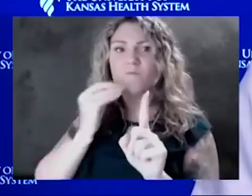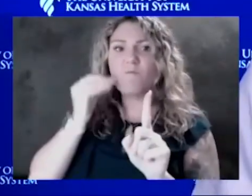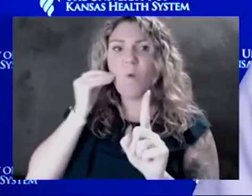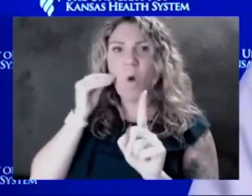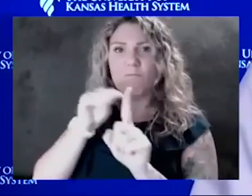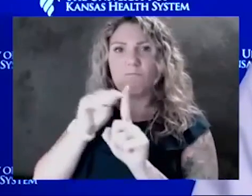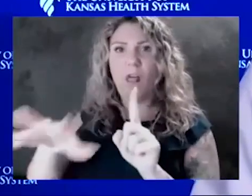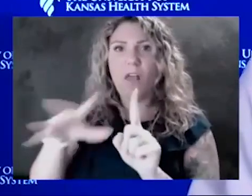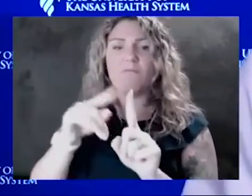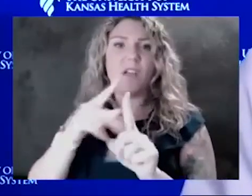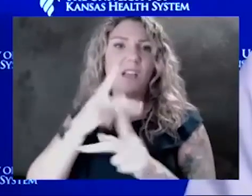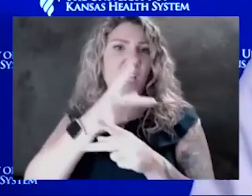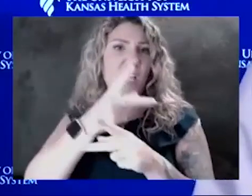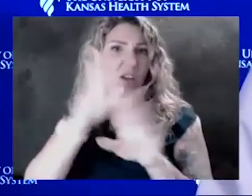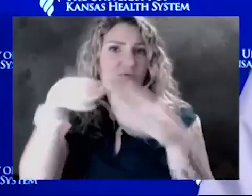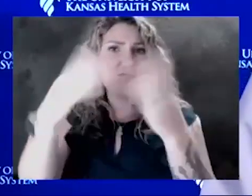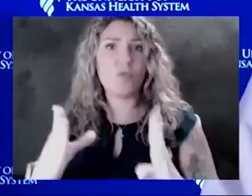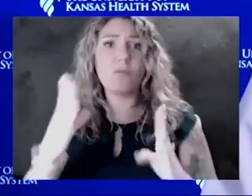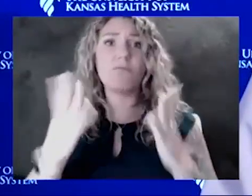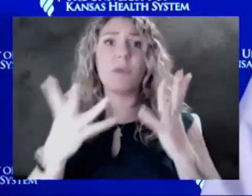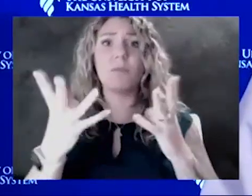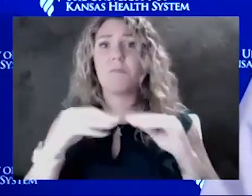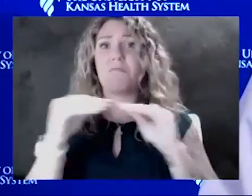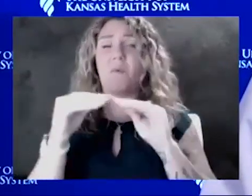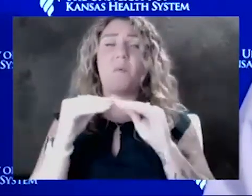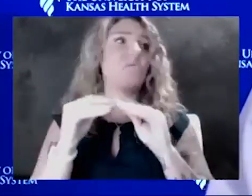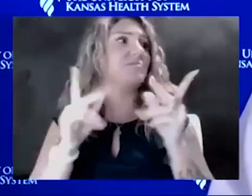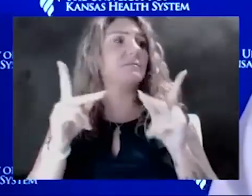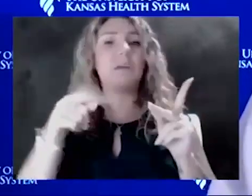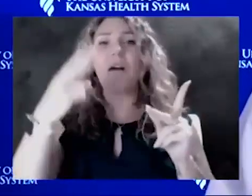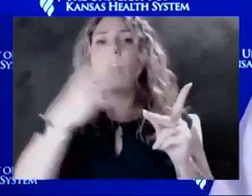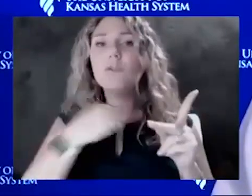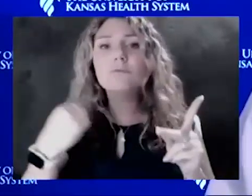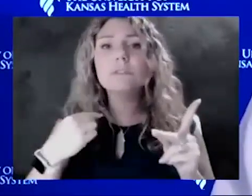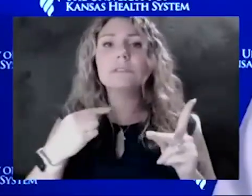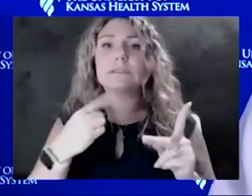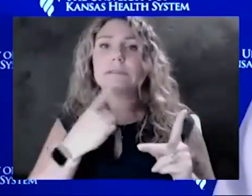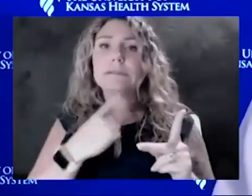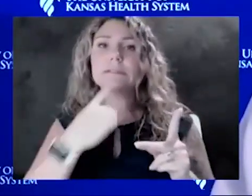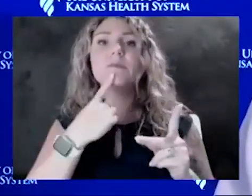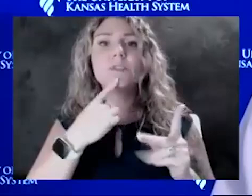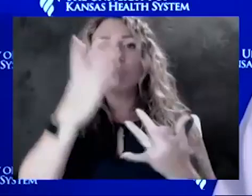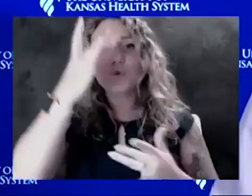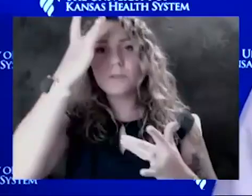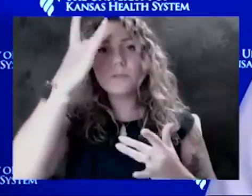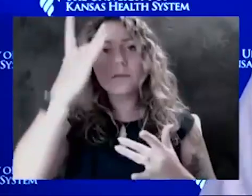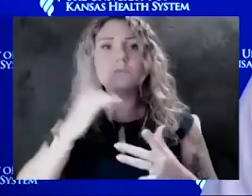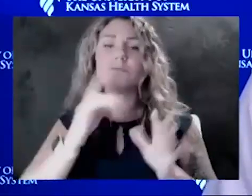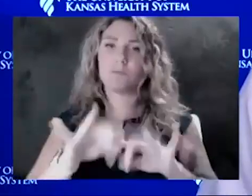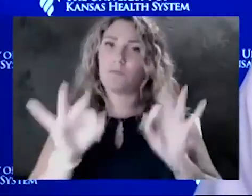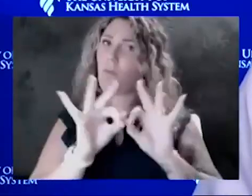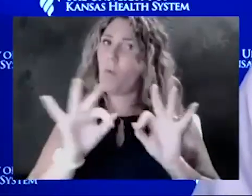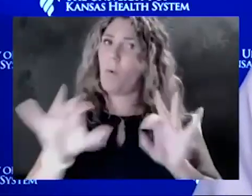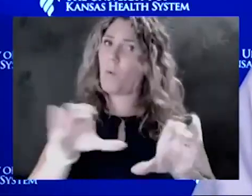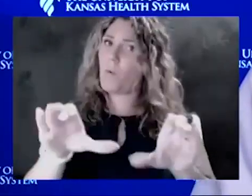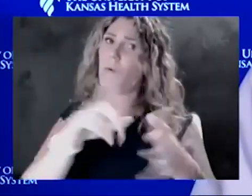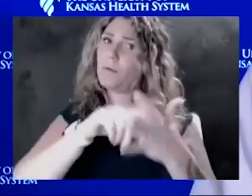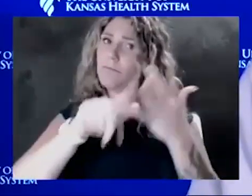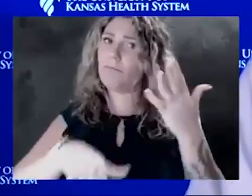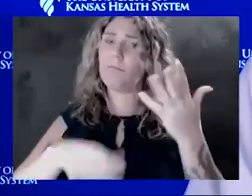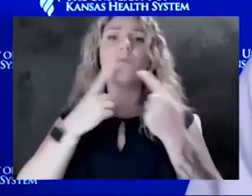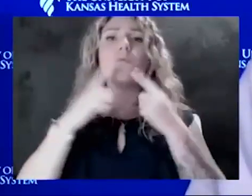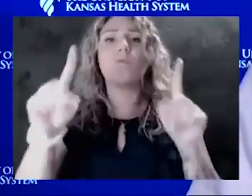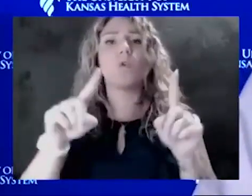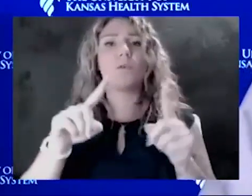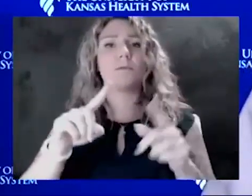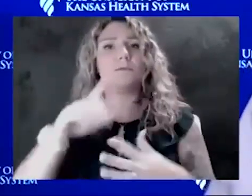maybe some people who are more at risk of severe disease. So it's very important to continue to do those things that we know work. And that is number one, vaccination. If